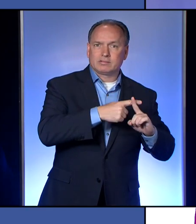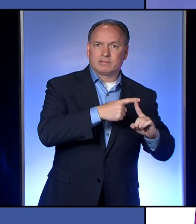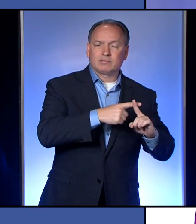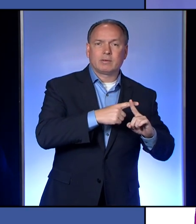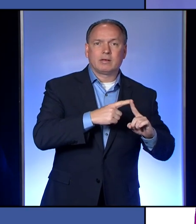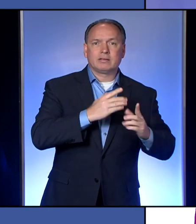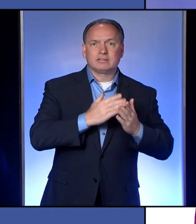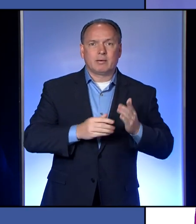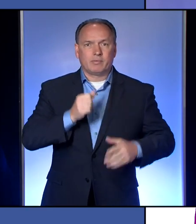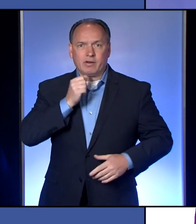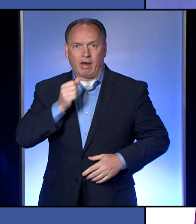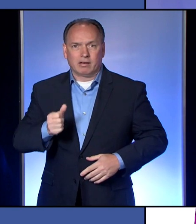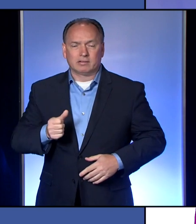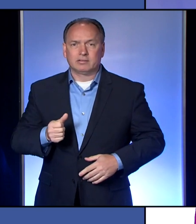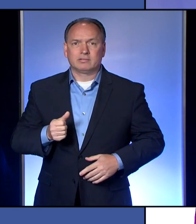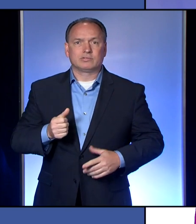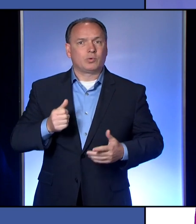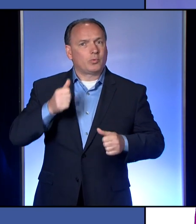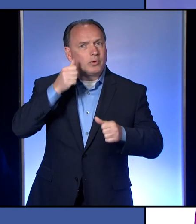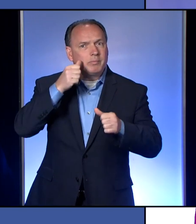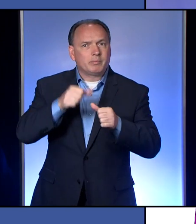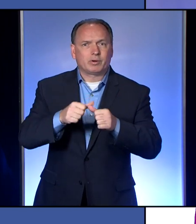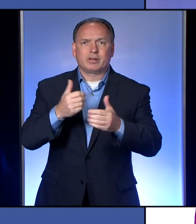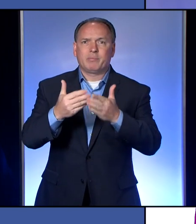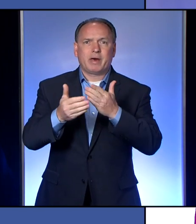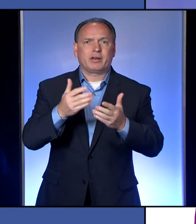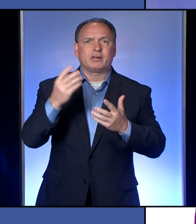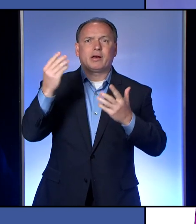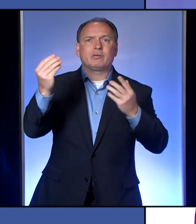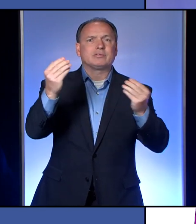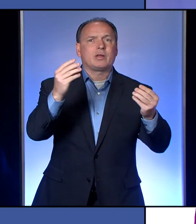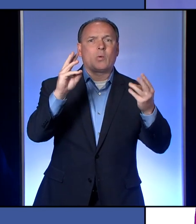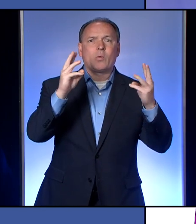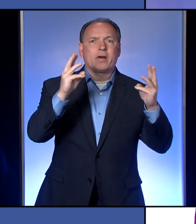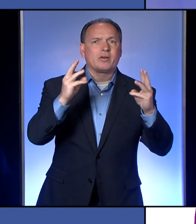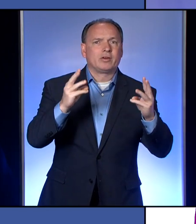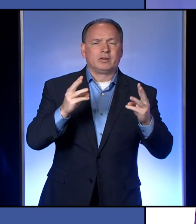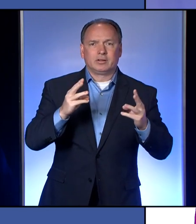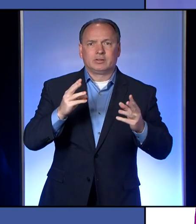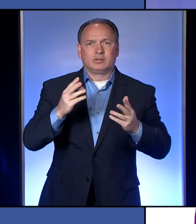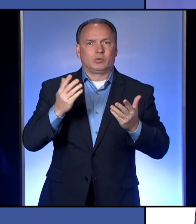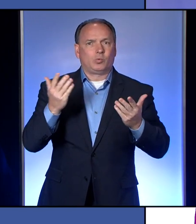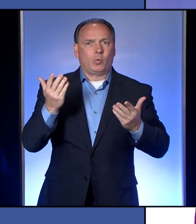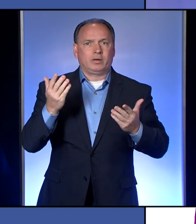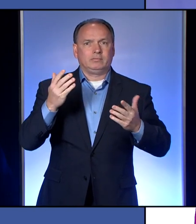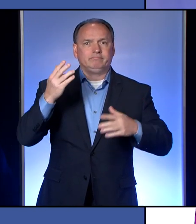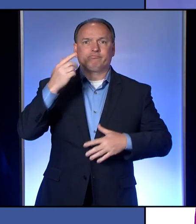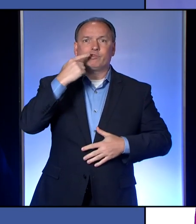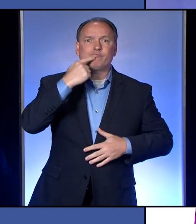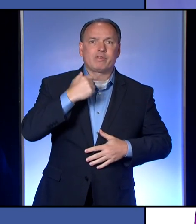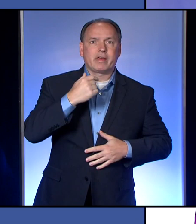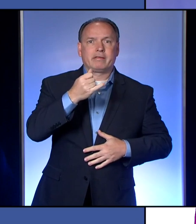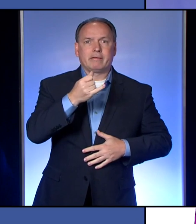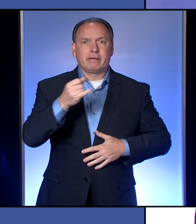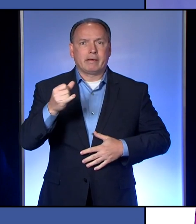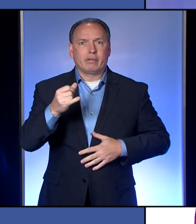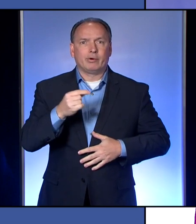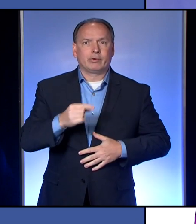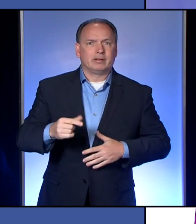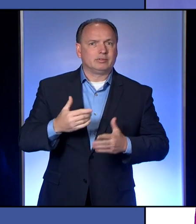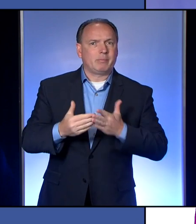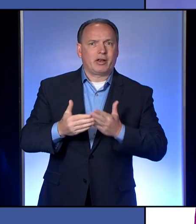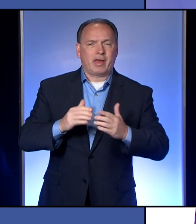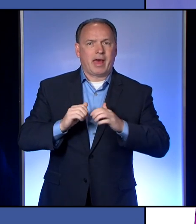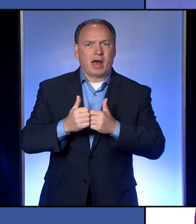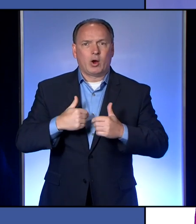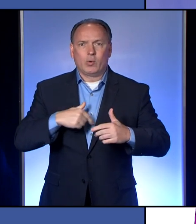that regardless of the weather, regardless of what phase Erie County is in, regardless of how anxious we are to